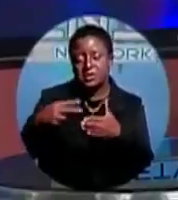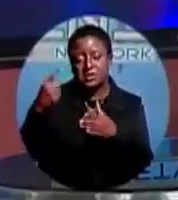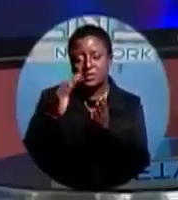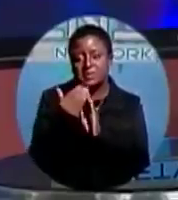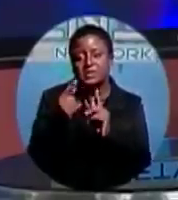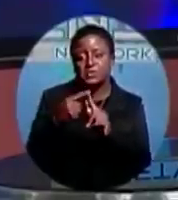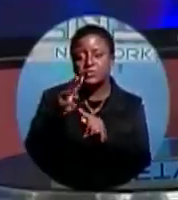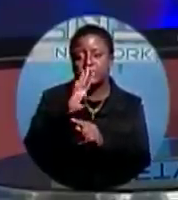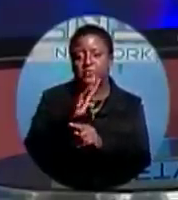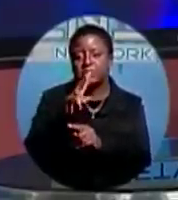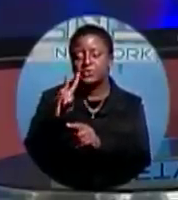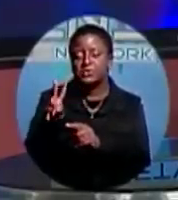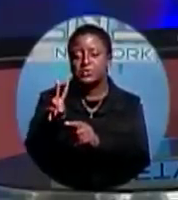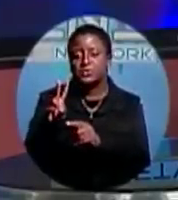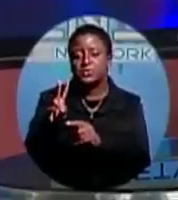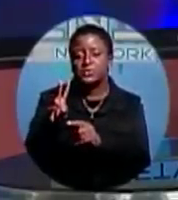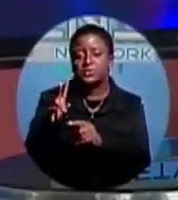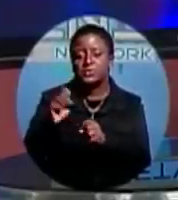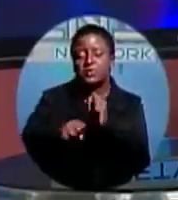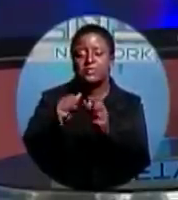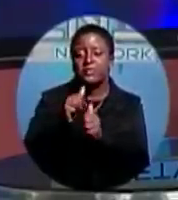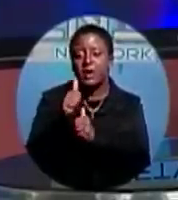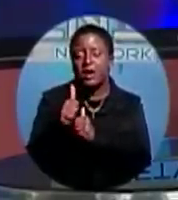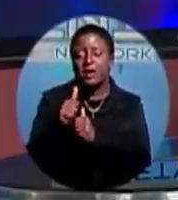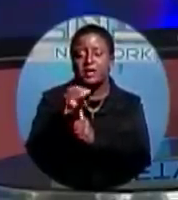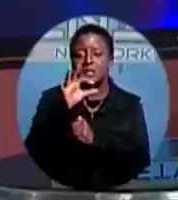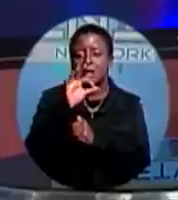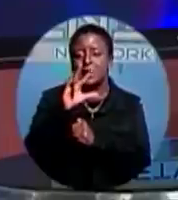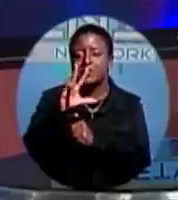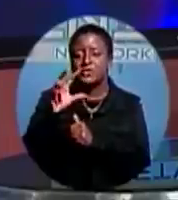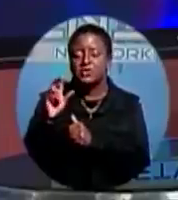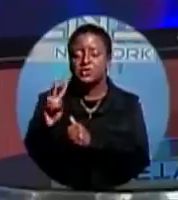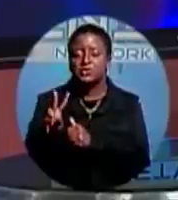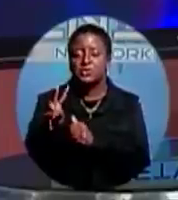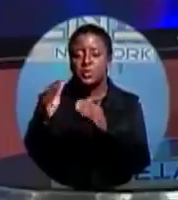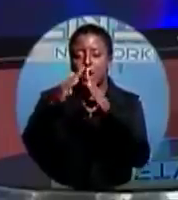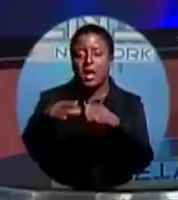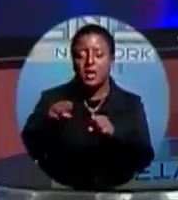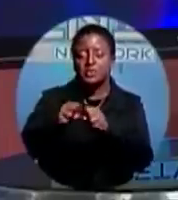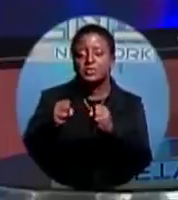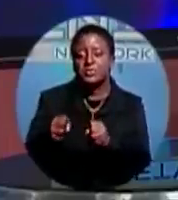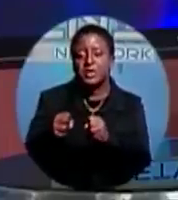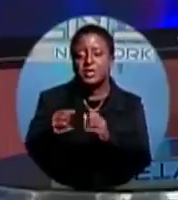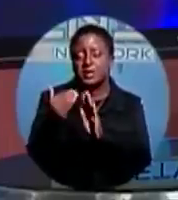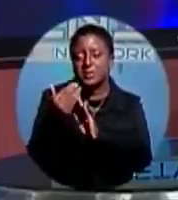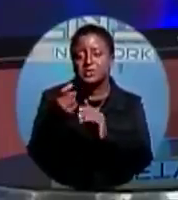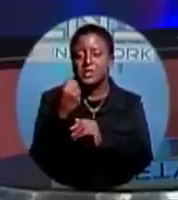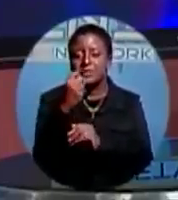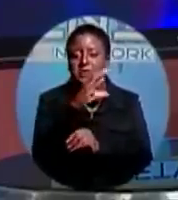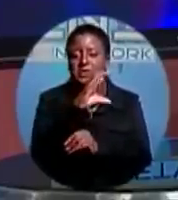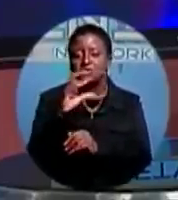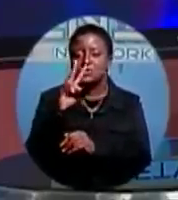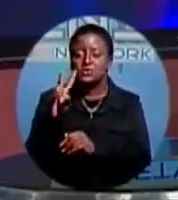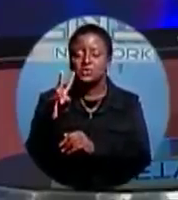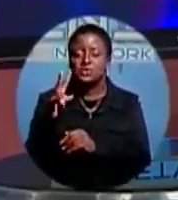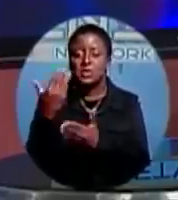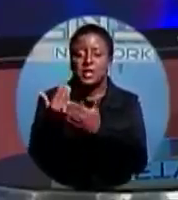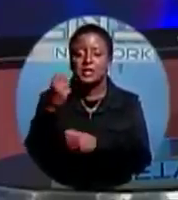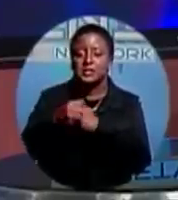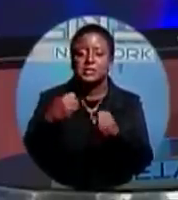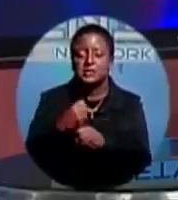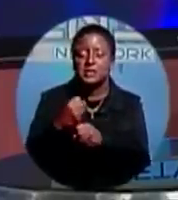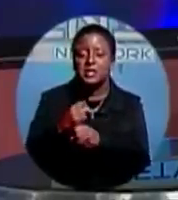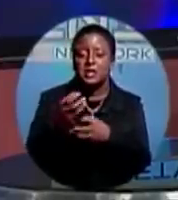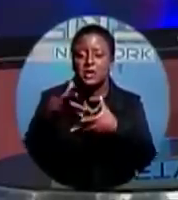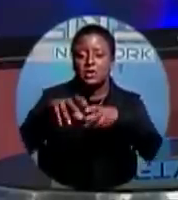last year. So far, there have been 932 housebreakings, compared to 1,102 last year. Cases of rape and unlawful